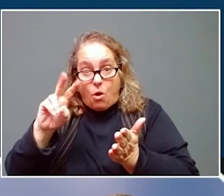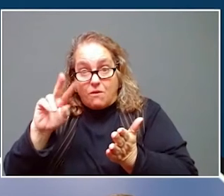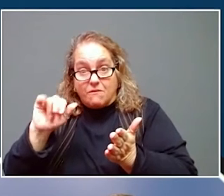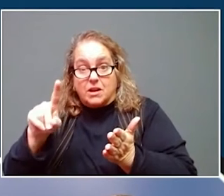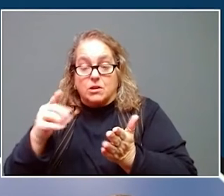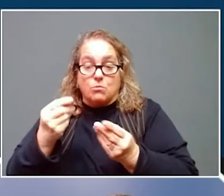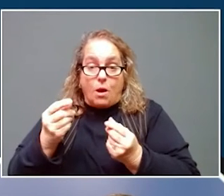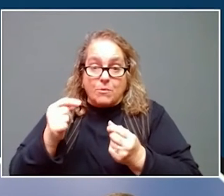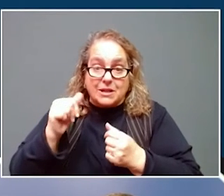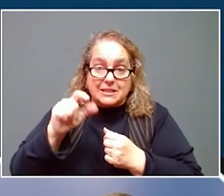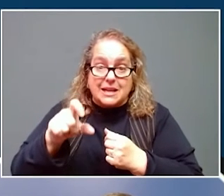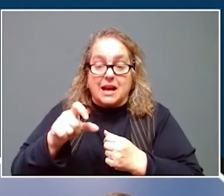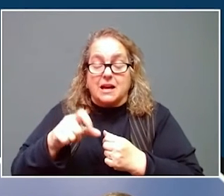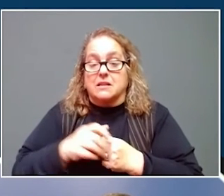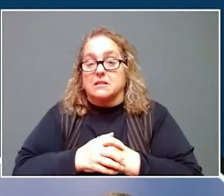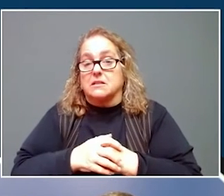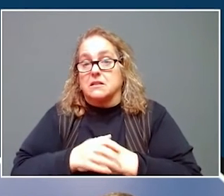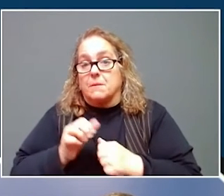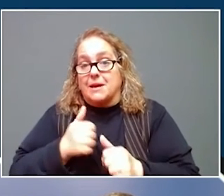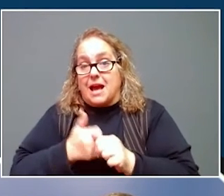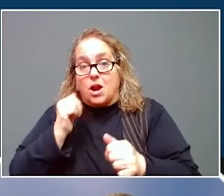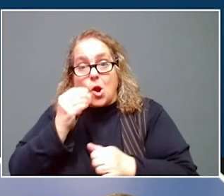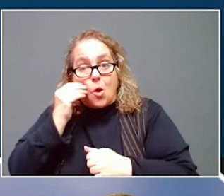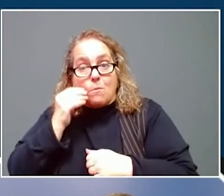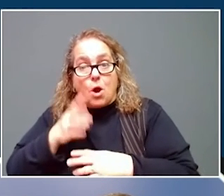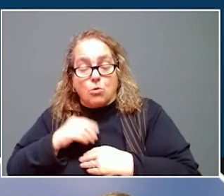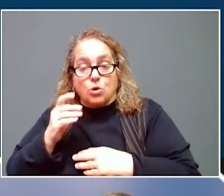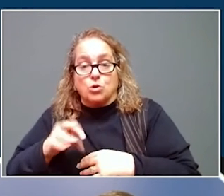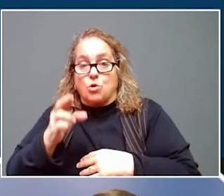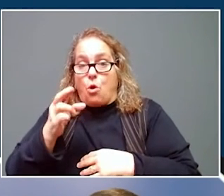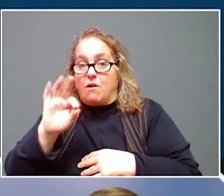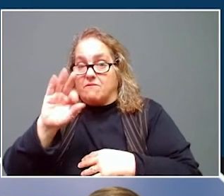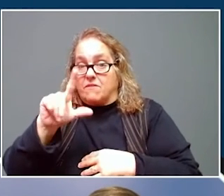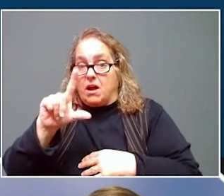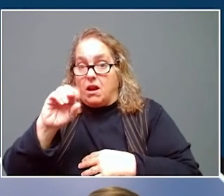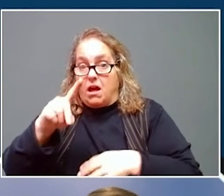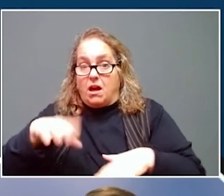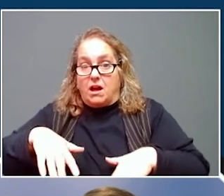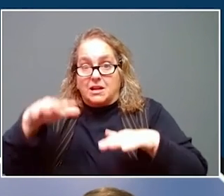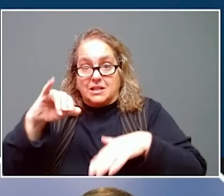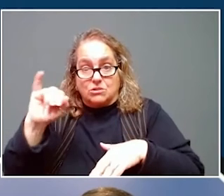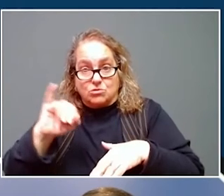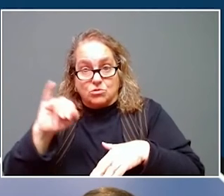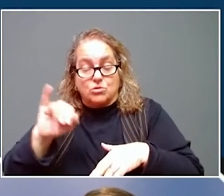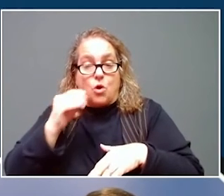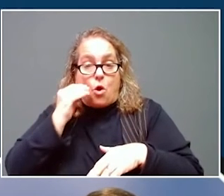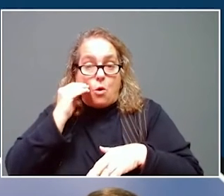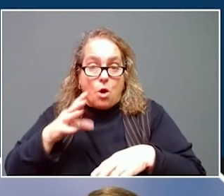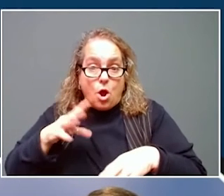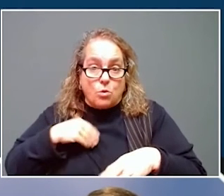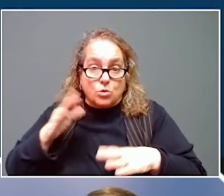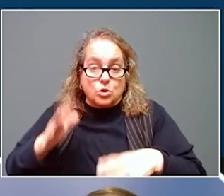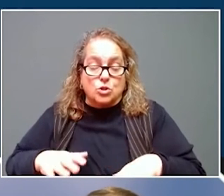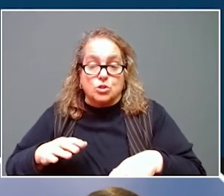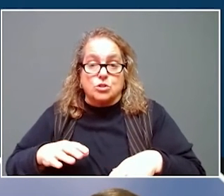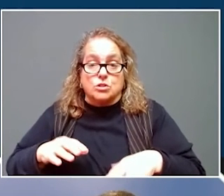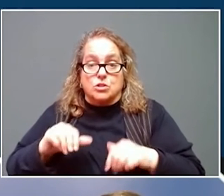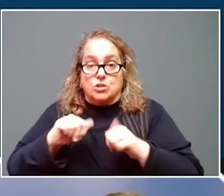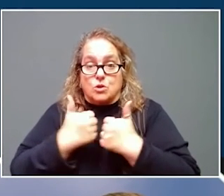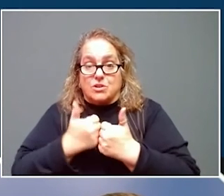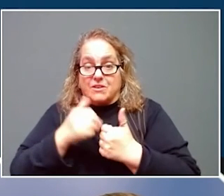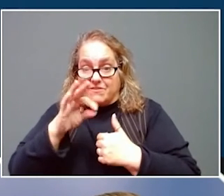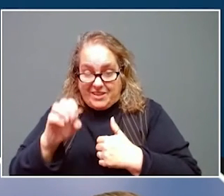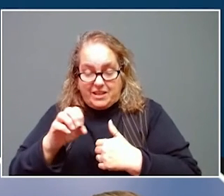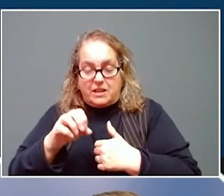on homeowners or flood insurance, homeowners association fees, or utility costs, this is a great